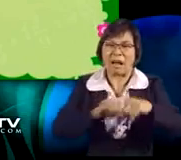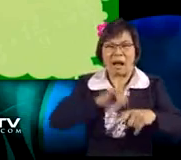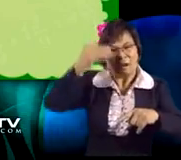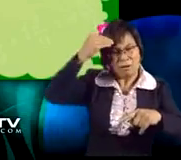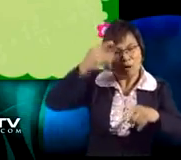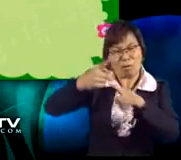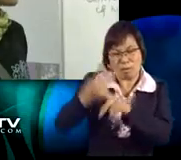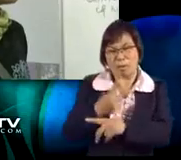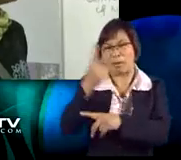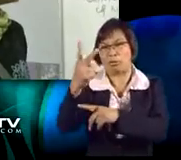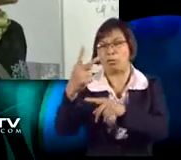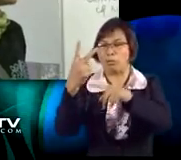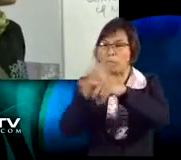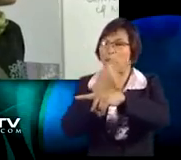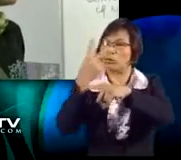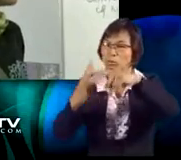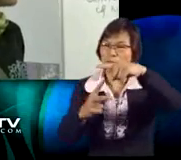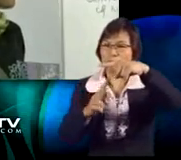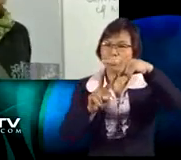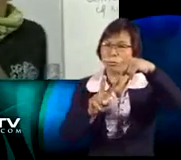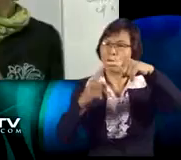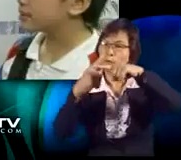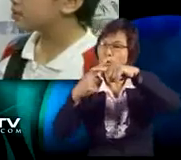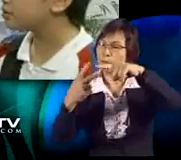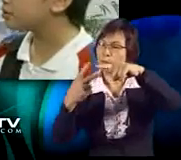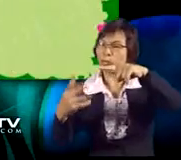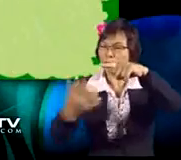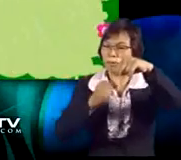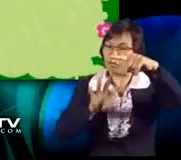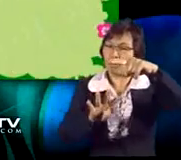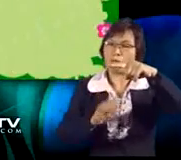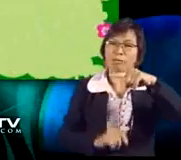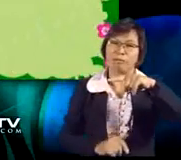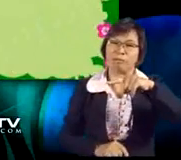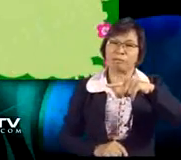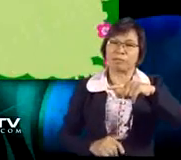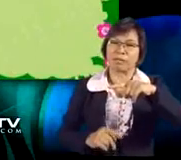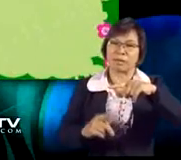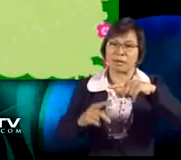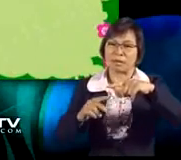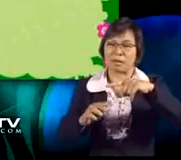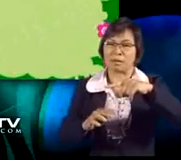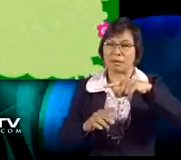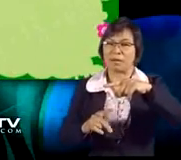um, we have to... I know, multiply the 2 by 2 and we get 4.